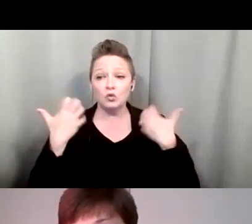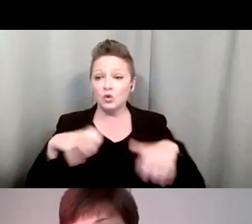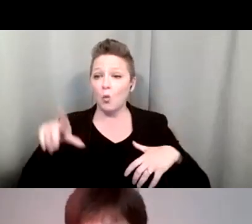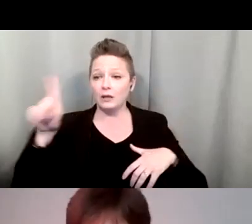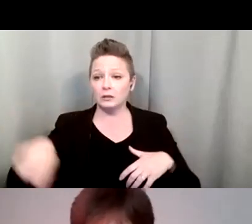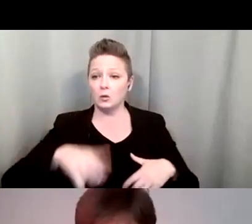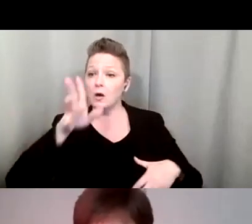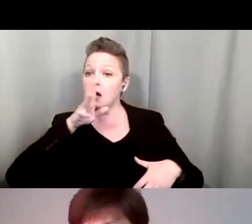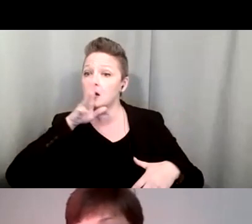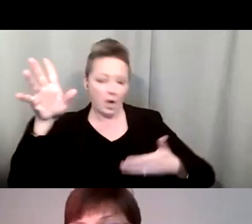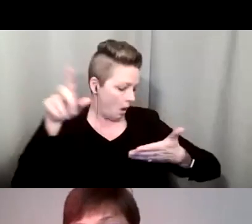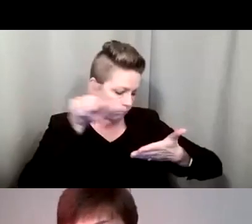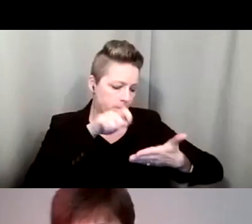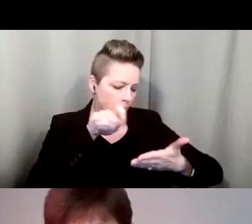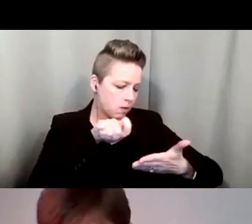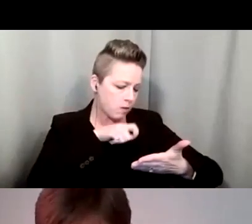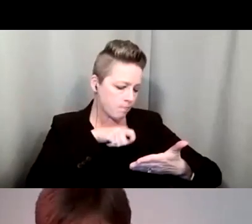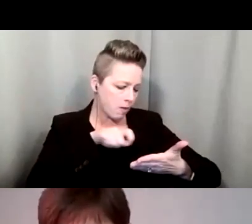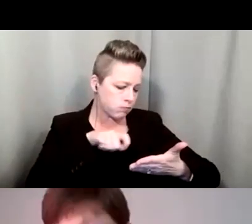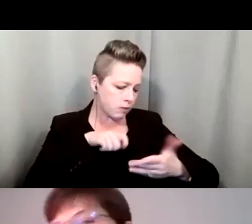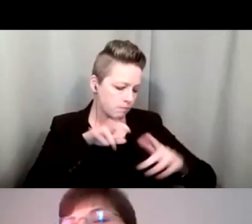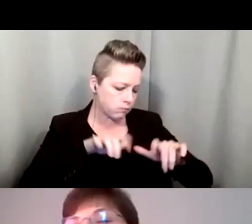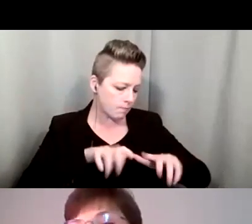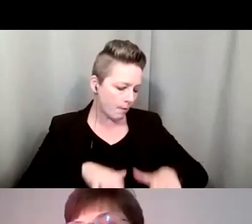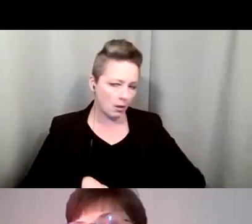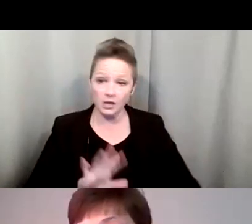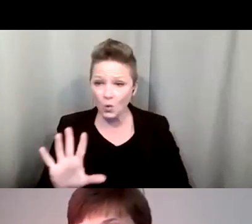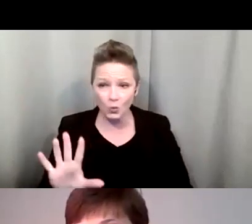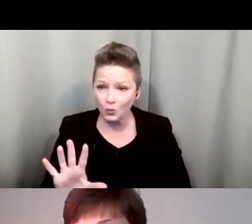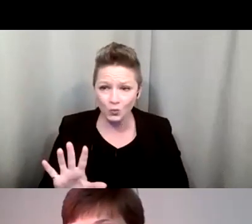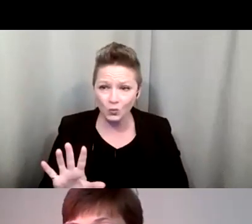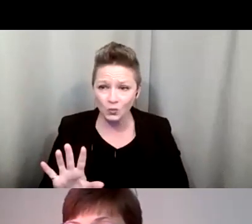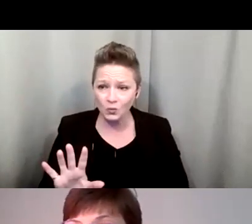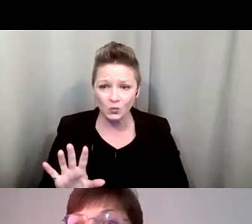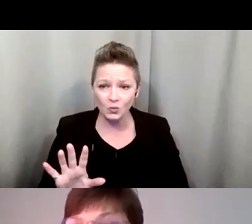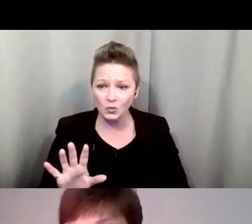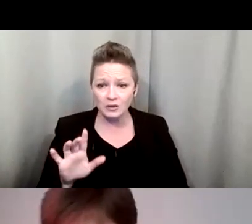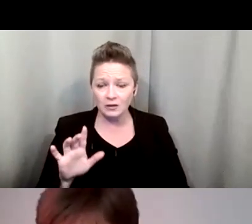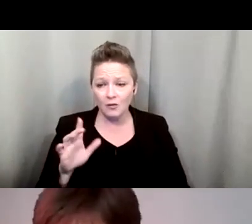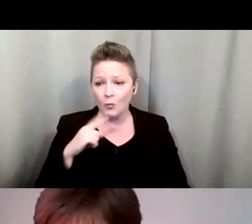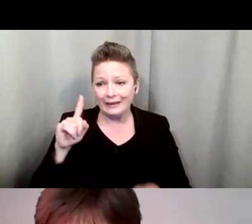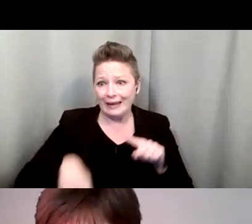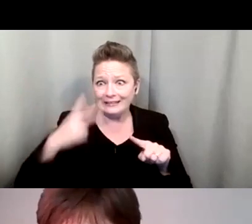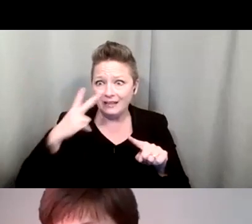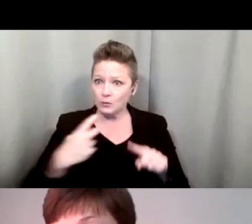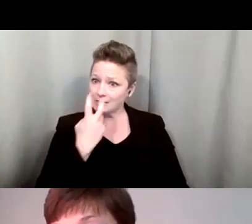you broke that eye contact, because you're looking at something else. We can't tell that you're saying something.